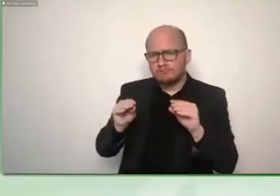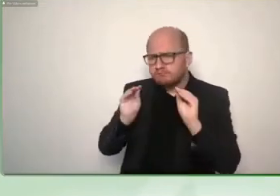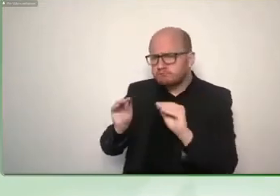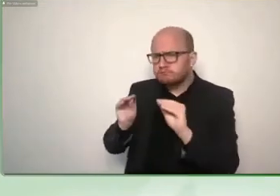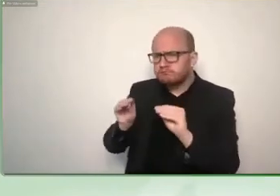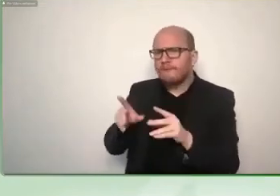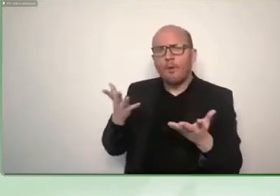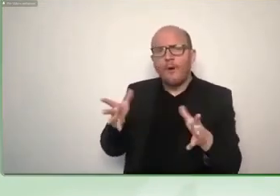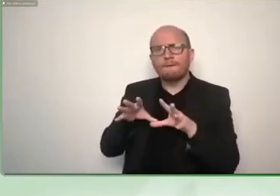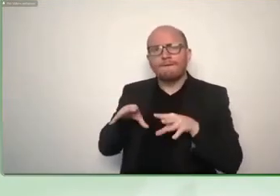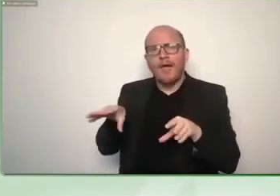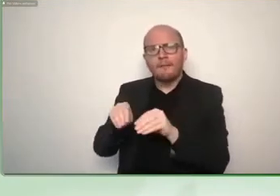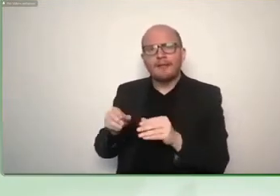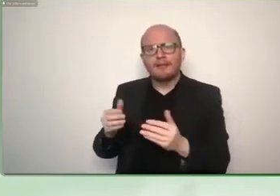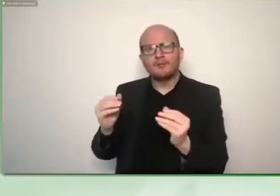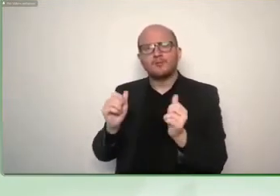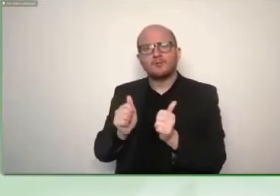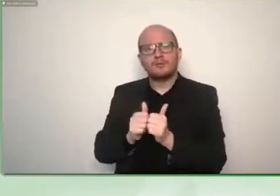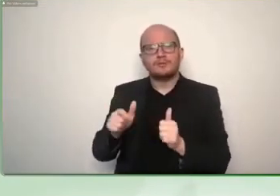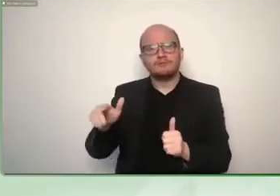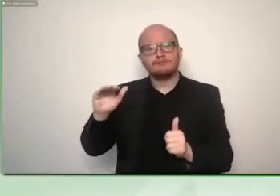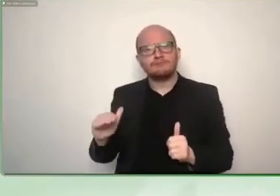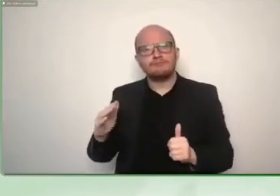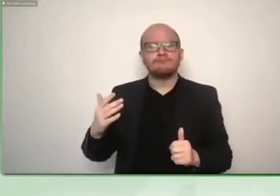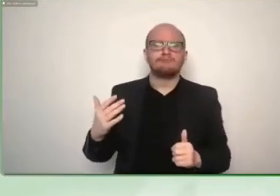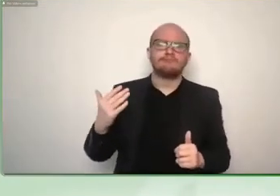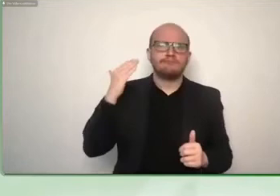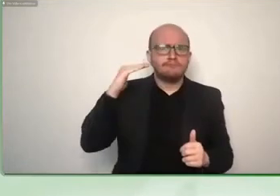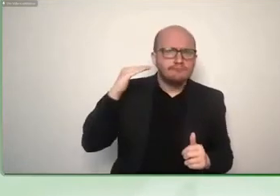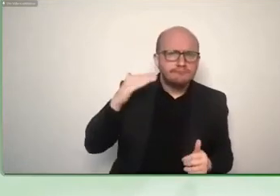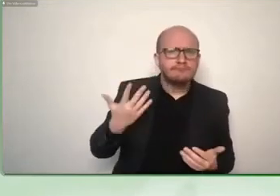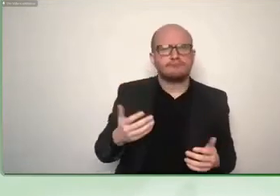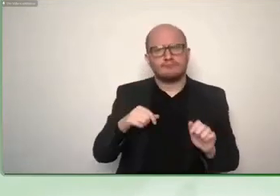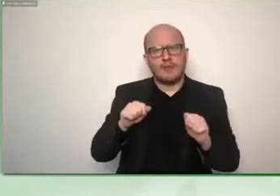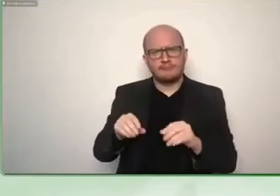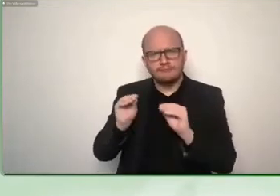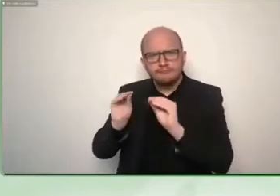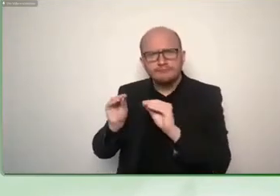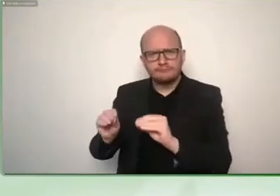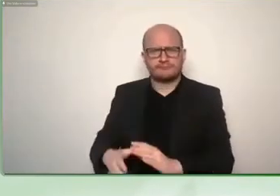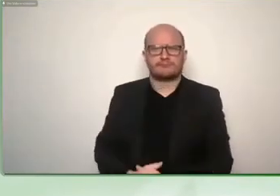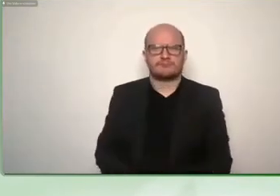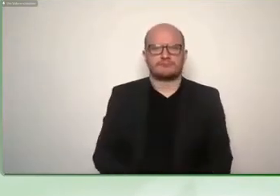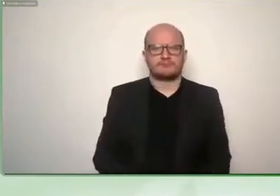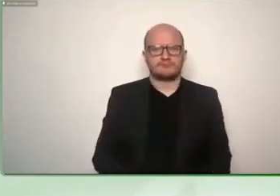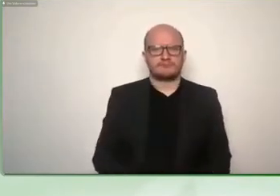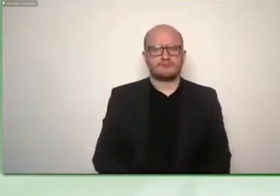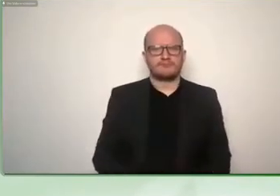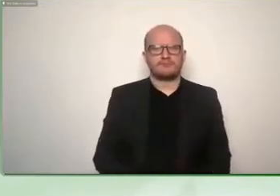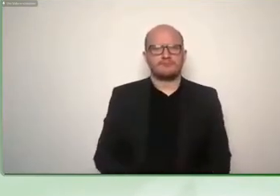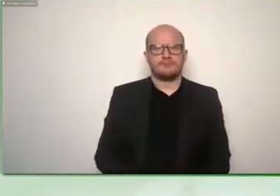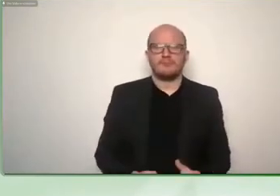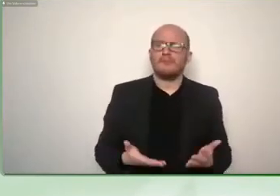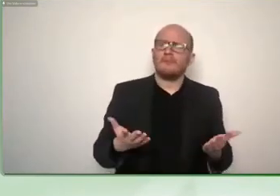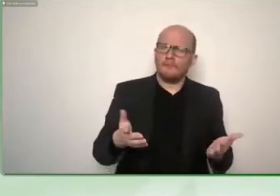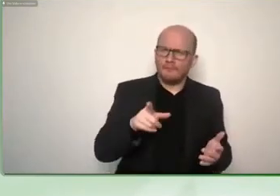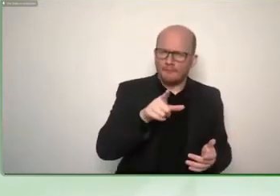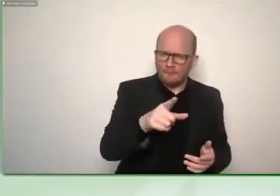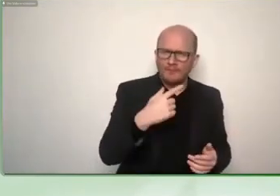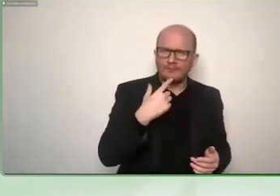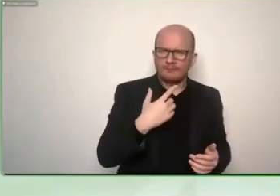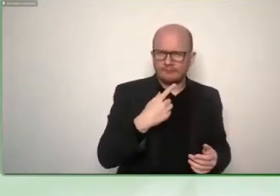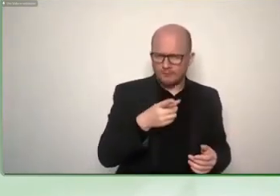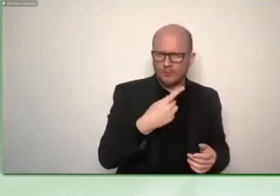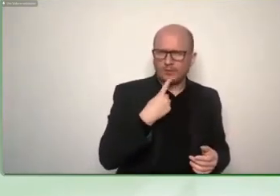interesting aspect um it's um known as to be a tool for the deafblind uh but also from your situation